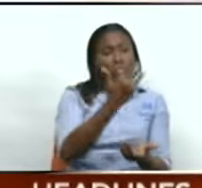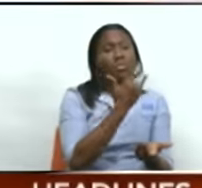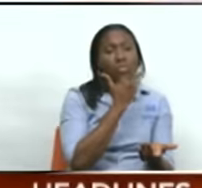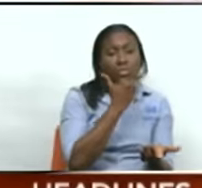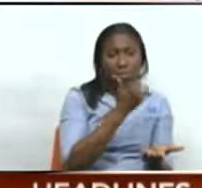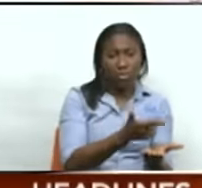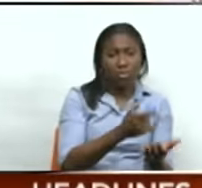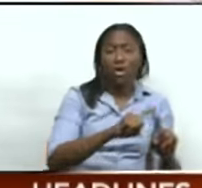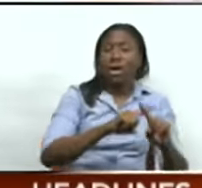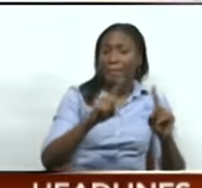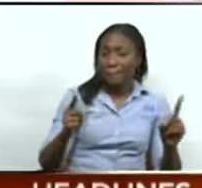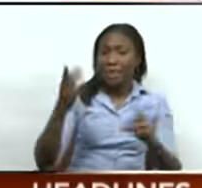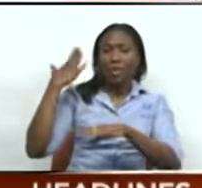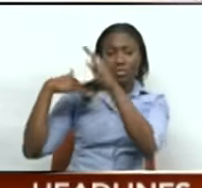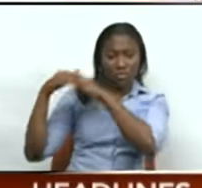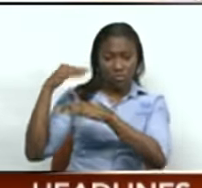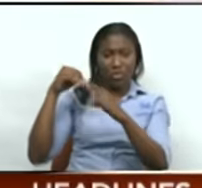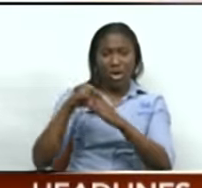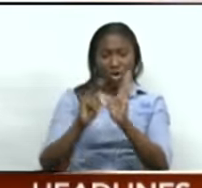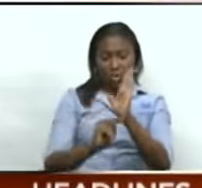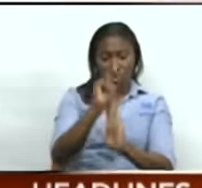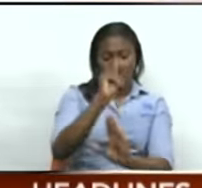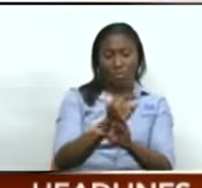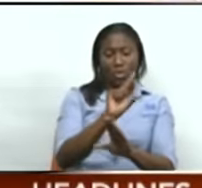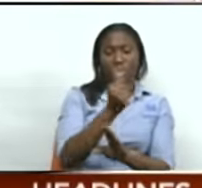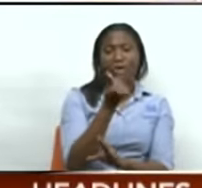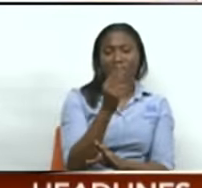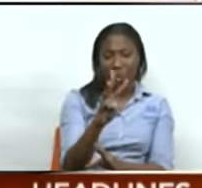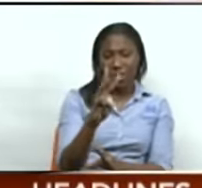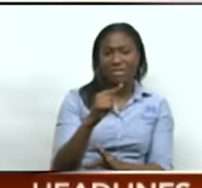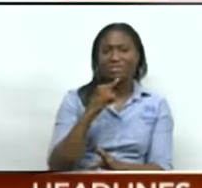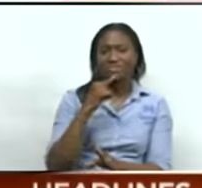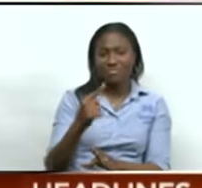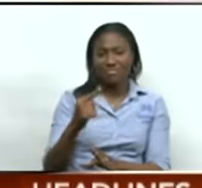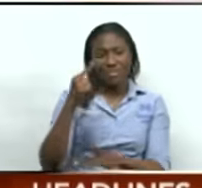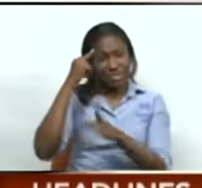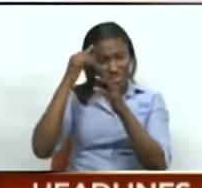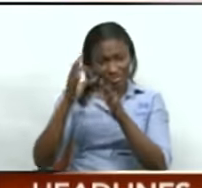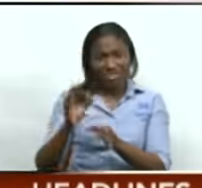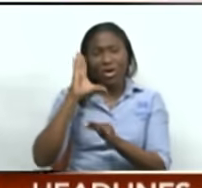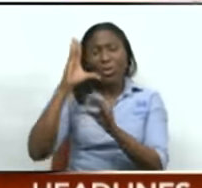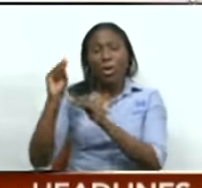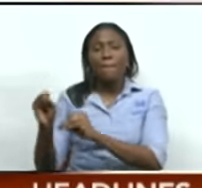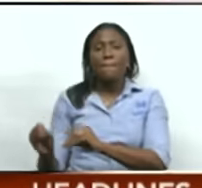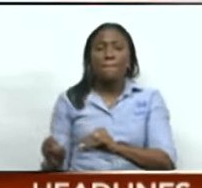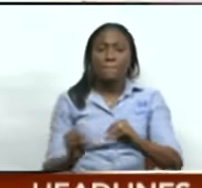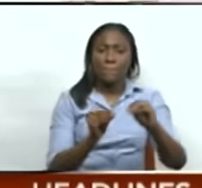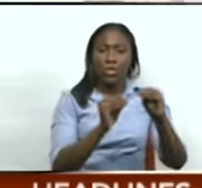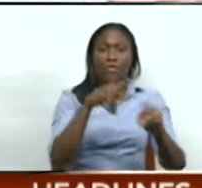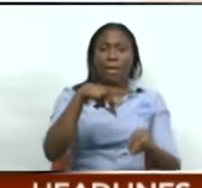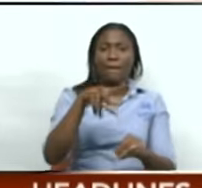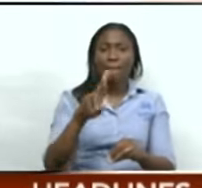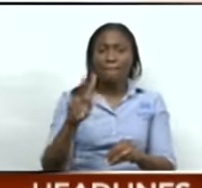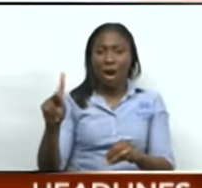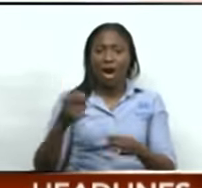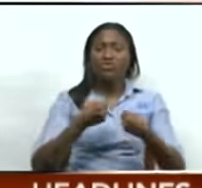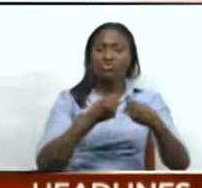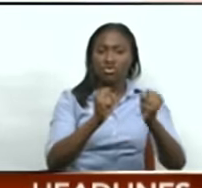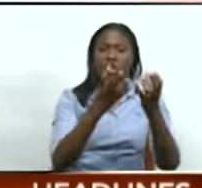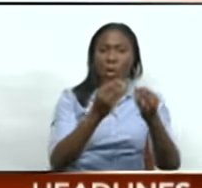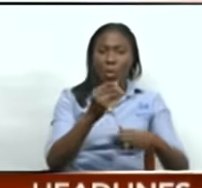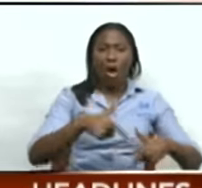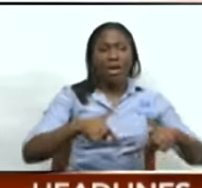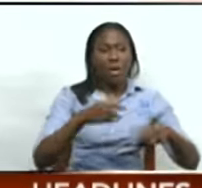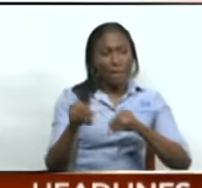in which he indicated that he was interested in moving his office to the Park Street location. But after a special branch